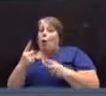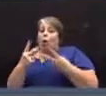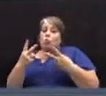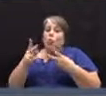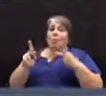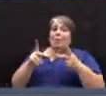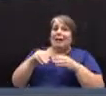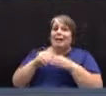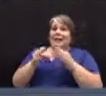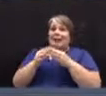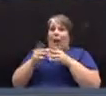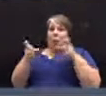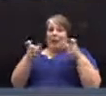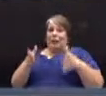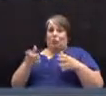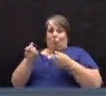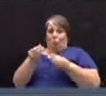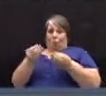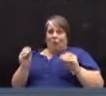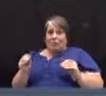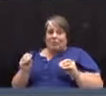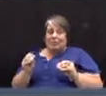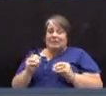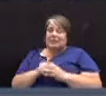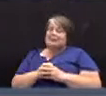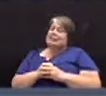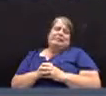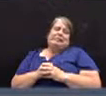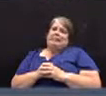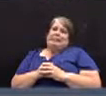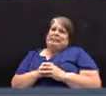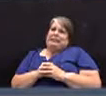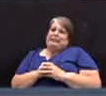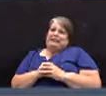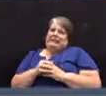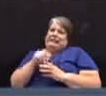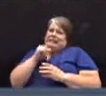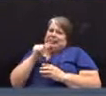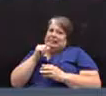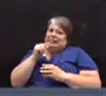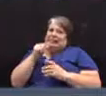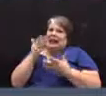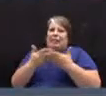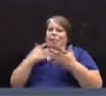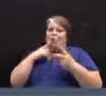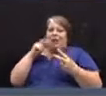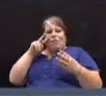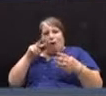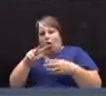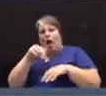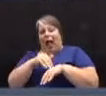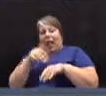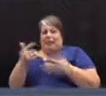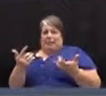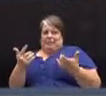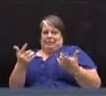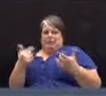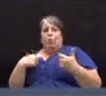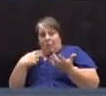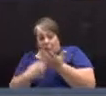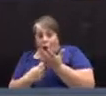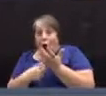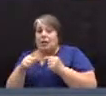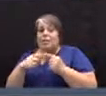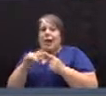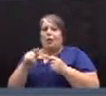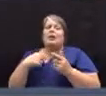people in the town manager's office, it's not a step that we've gotten to at this point. But we've certainly talked about it and